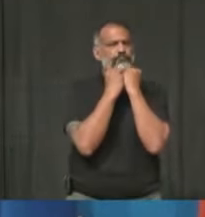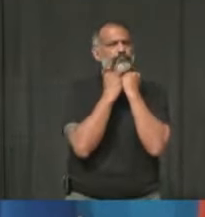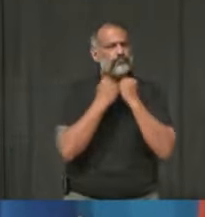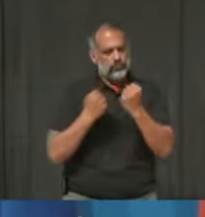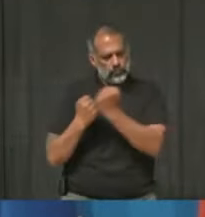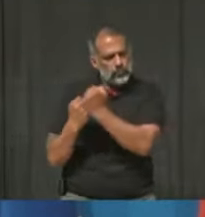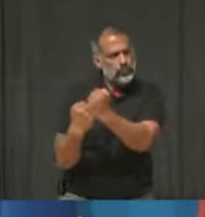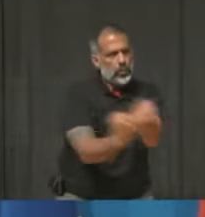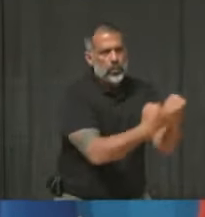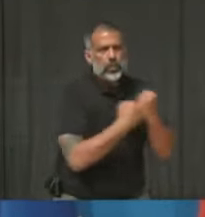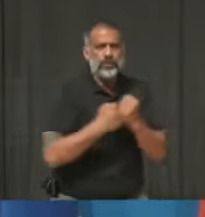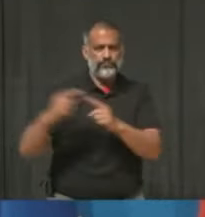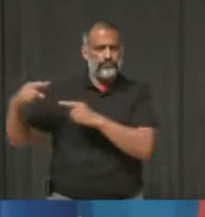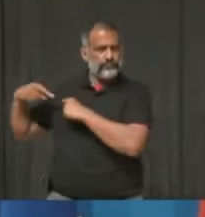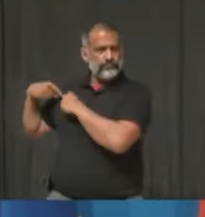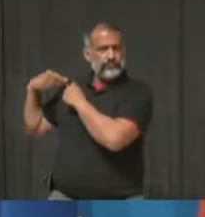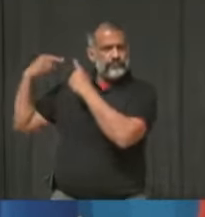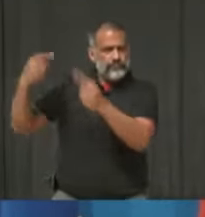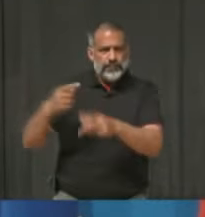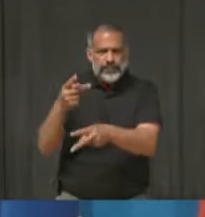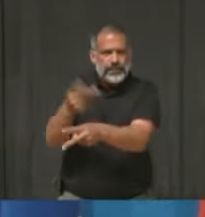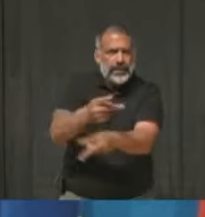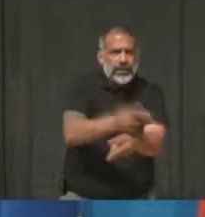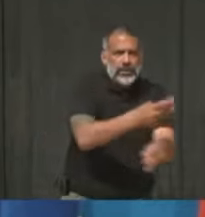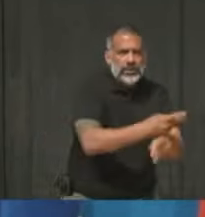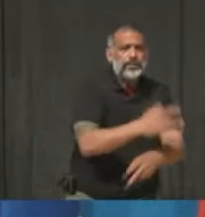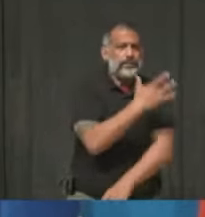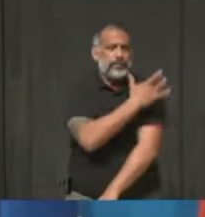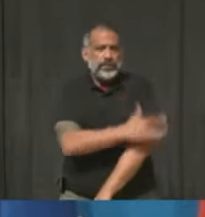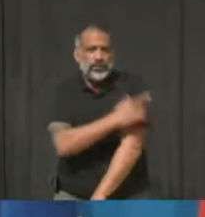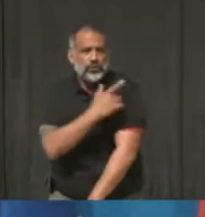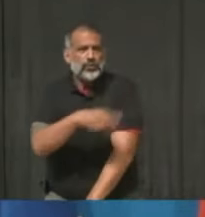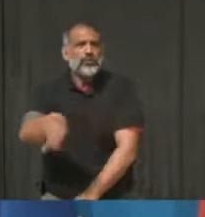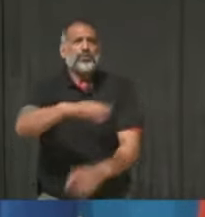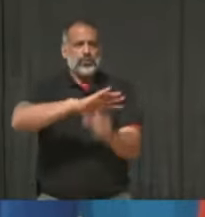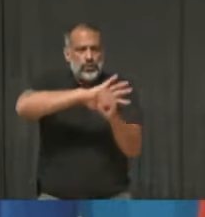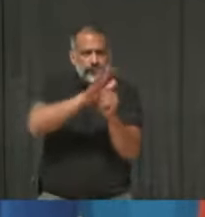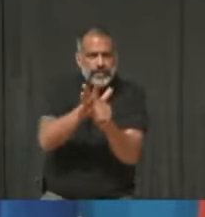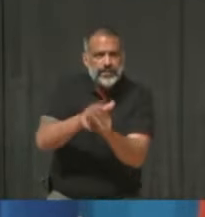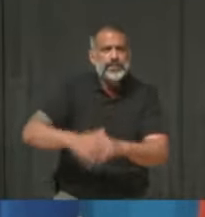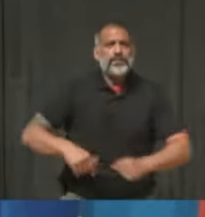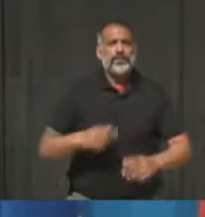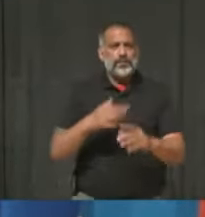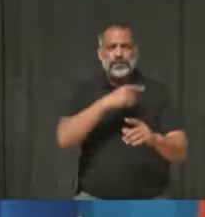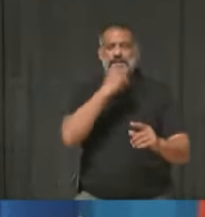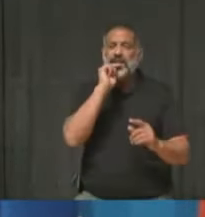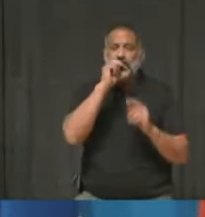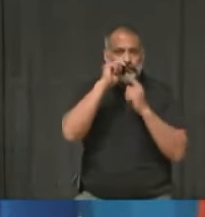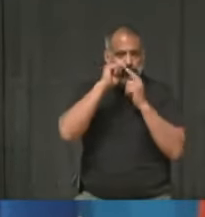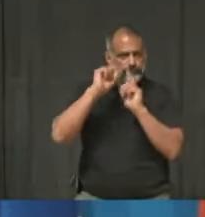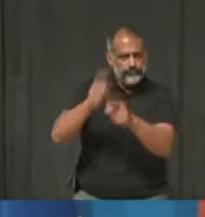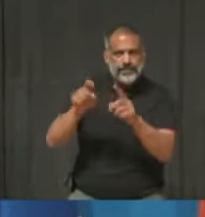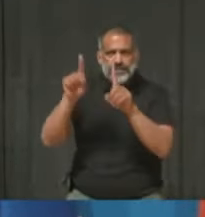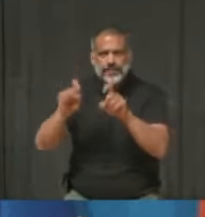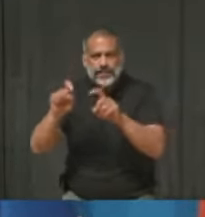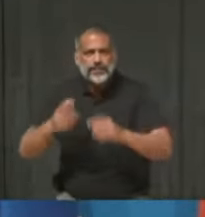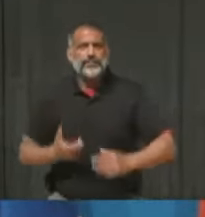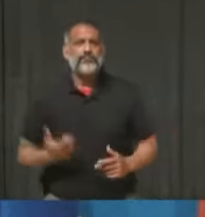virus, taking care of COVID patients, administering tests, and of course administering vaccines.